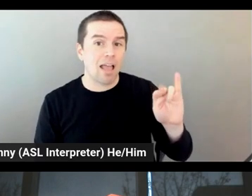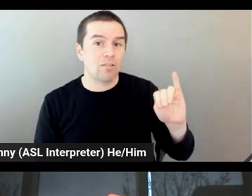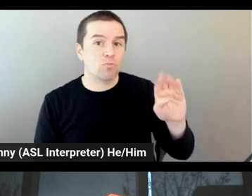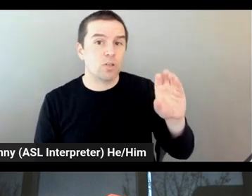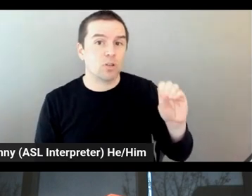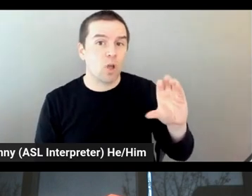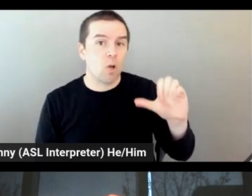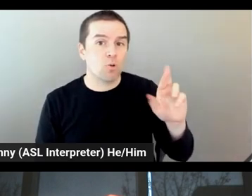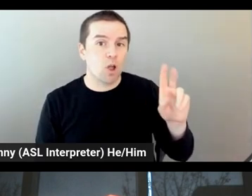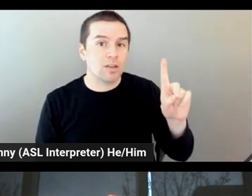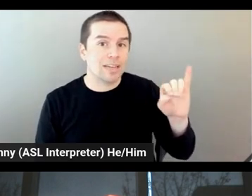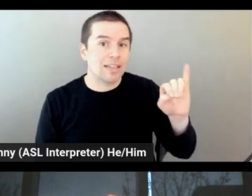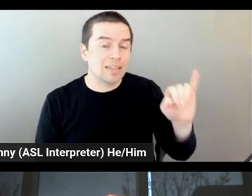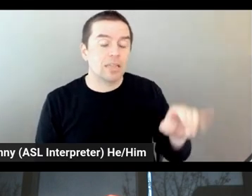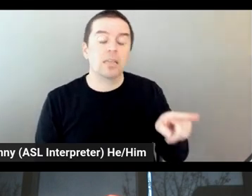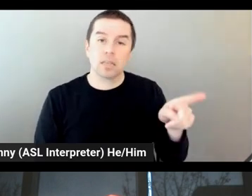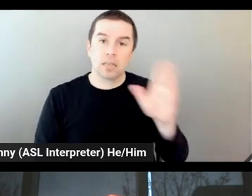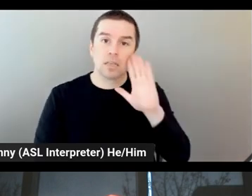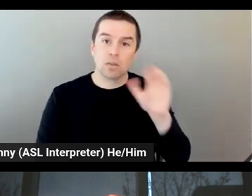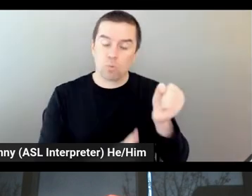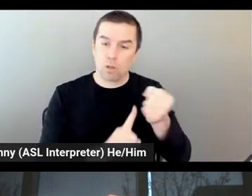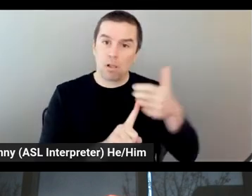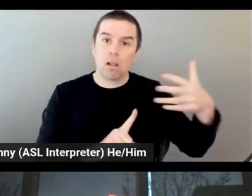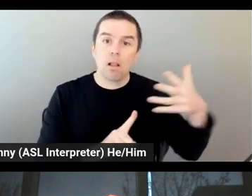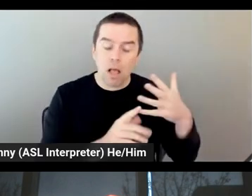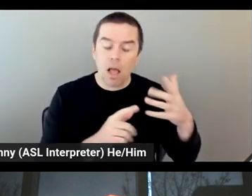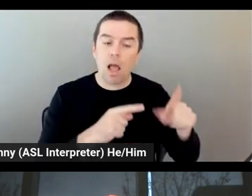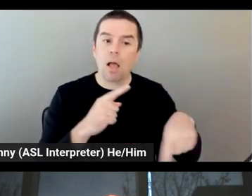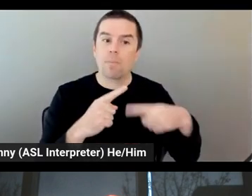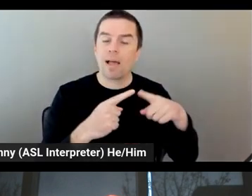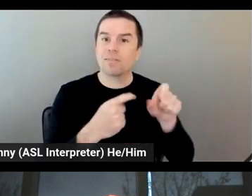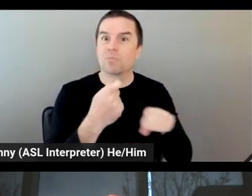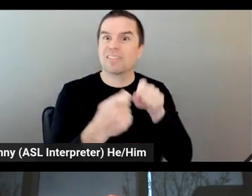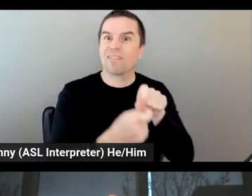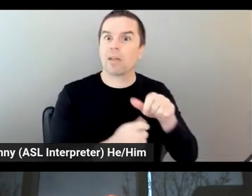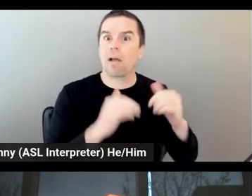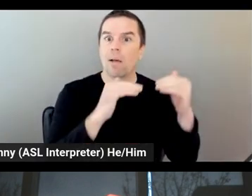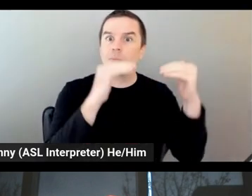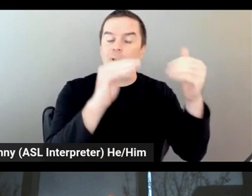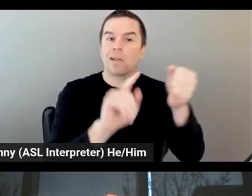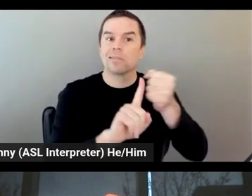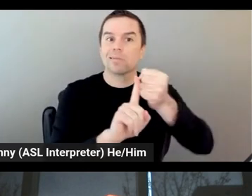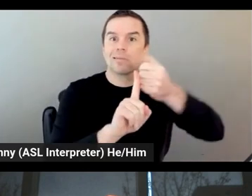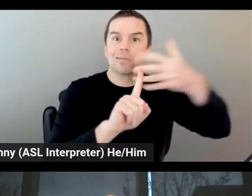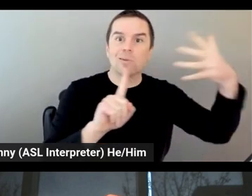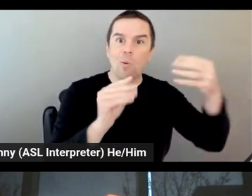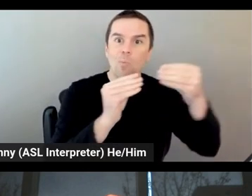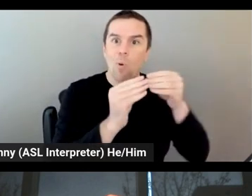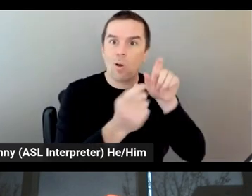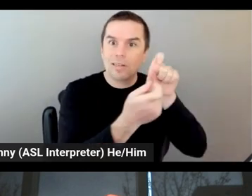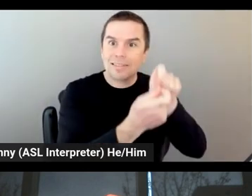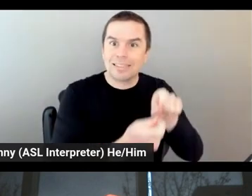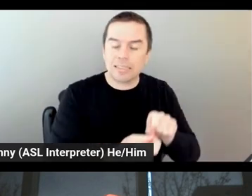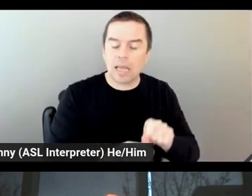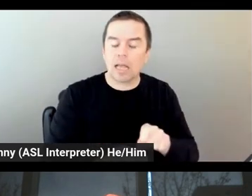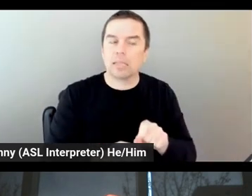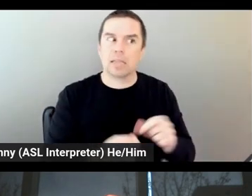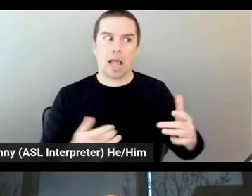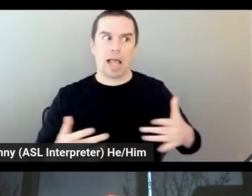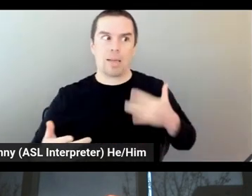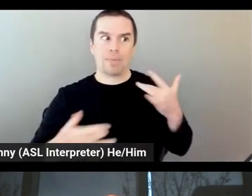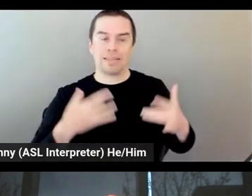pretty technical detail. I'm really excited about that because I love technical detail, but I'm really getting a direct